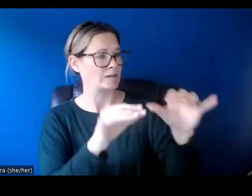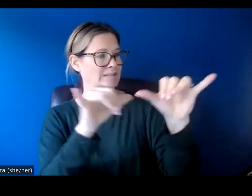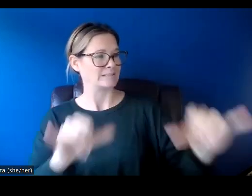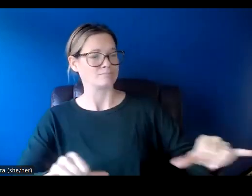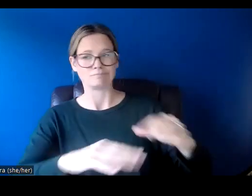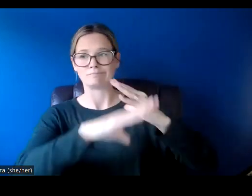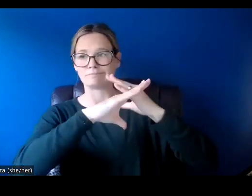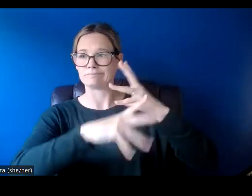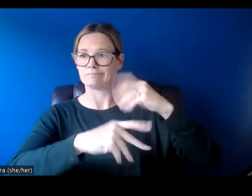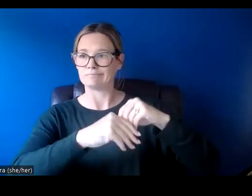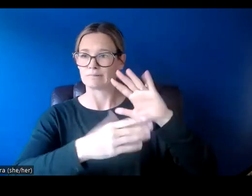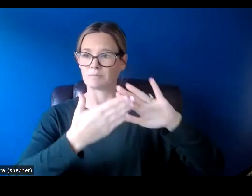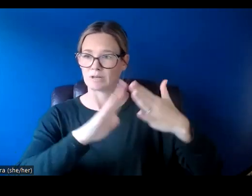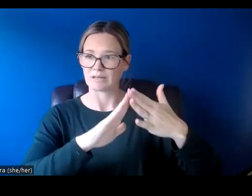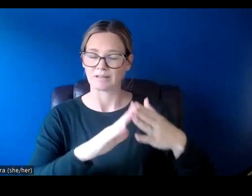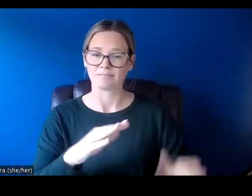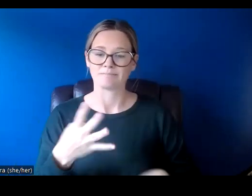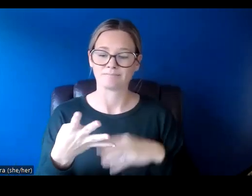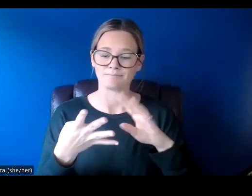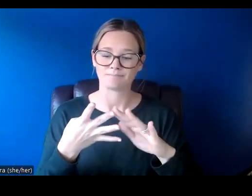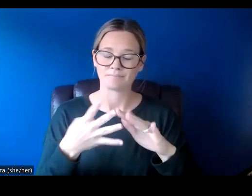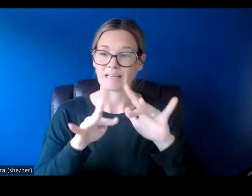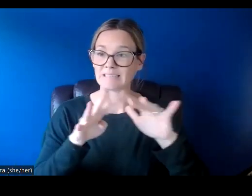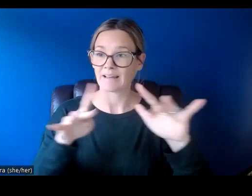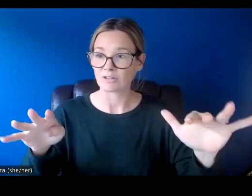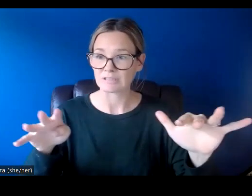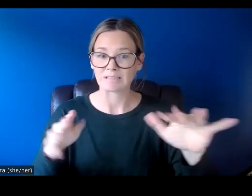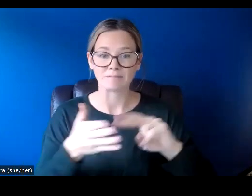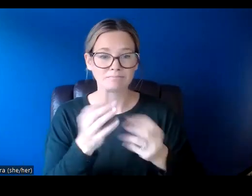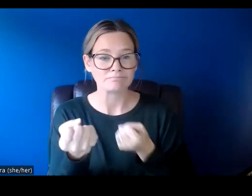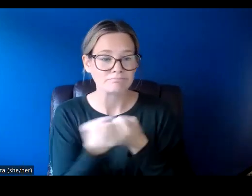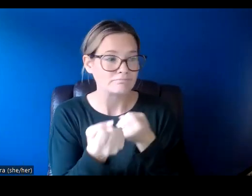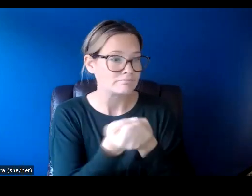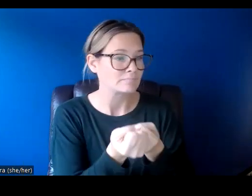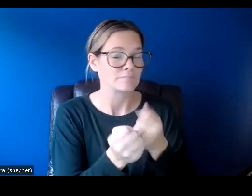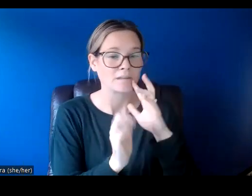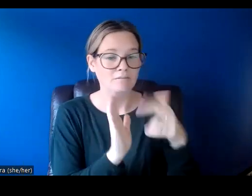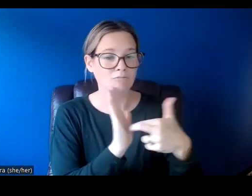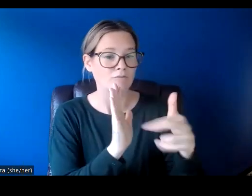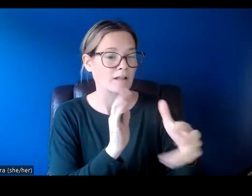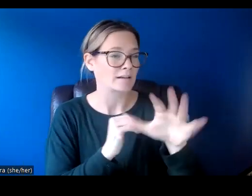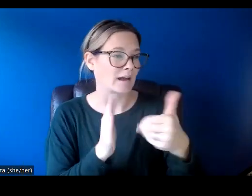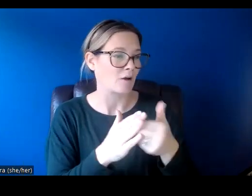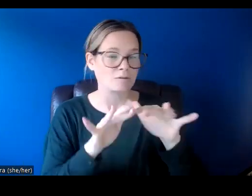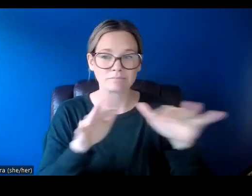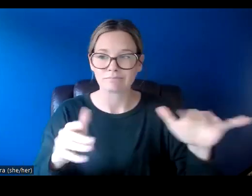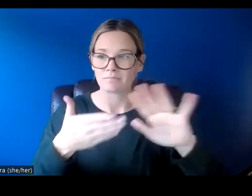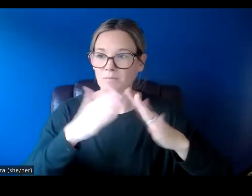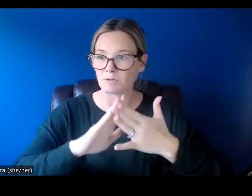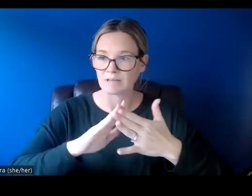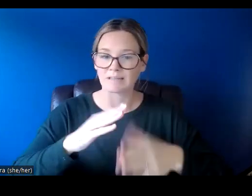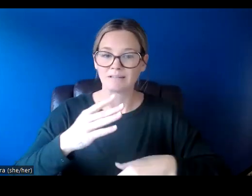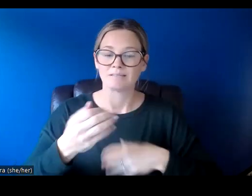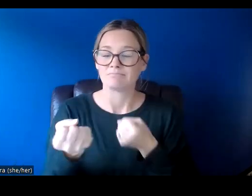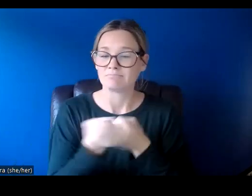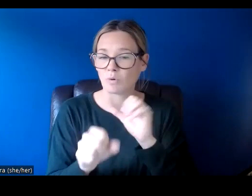community. Diversity, so supporting artistic endeavors that reflect our diverse community and in supporting the